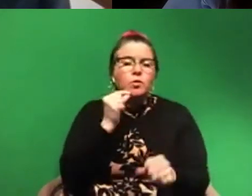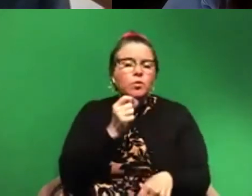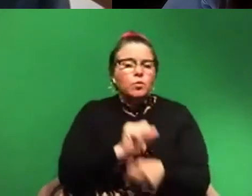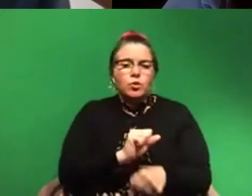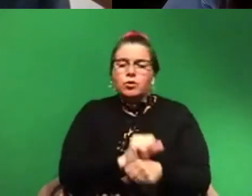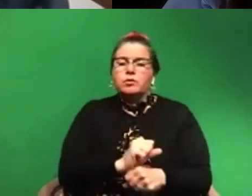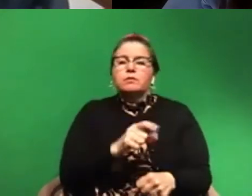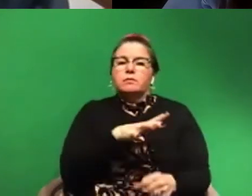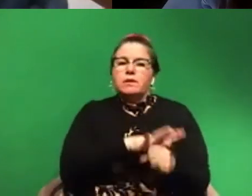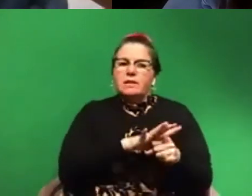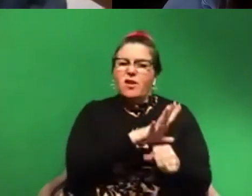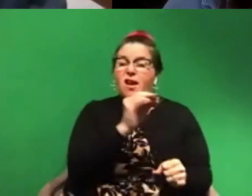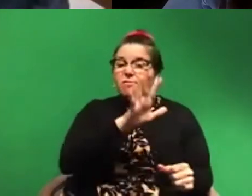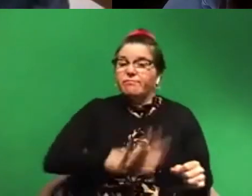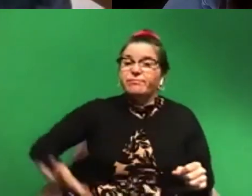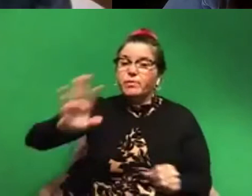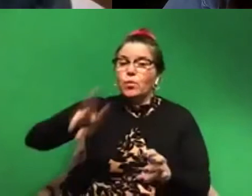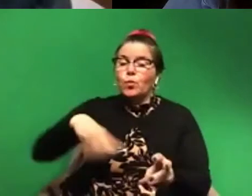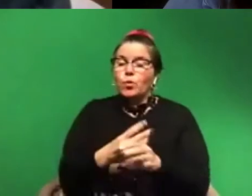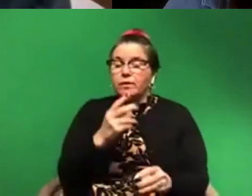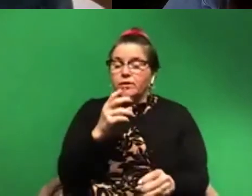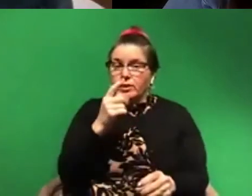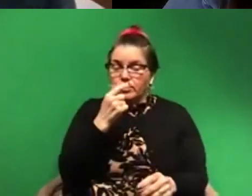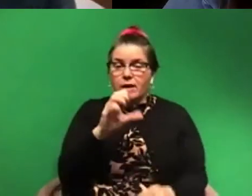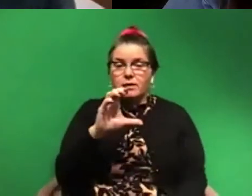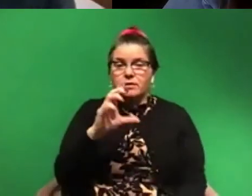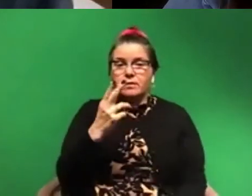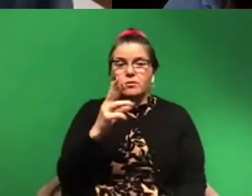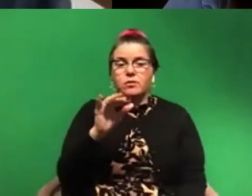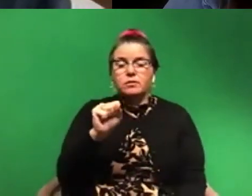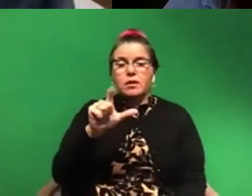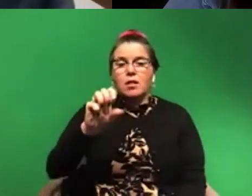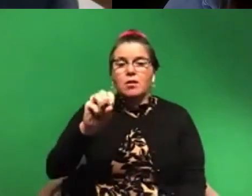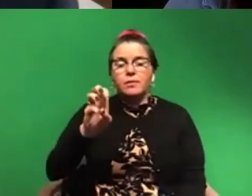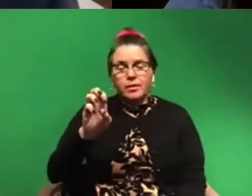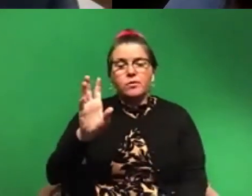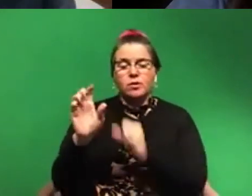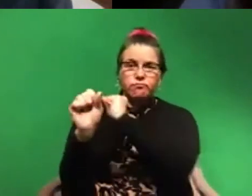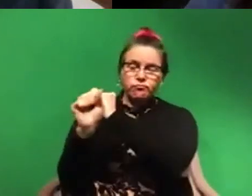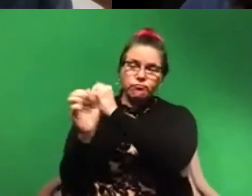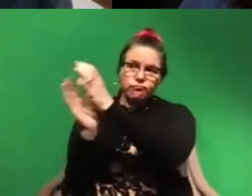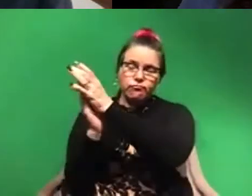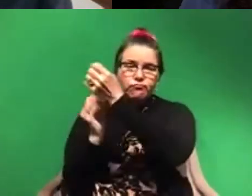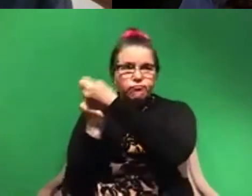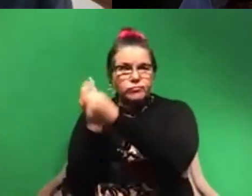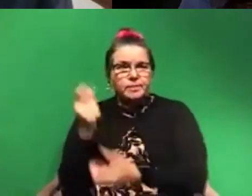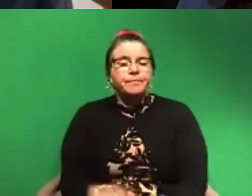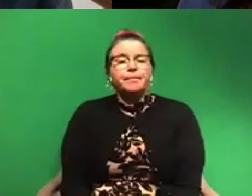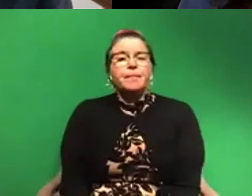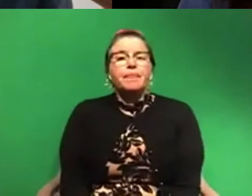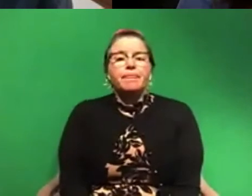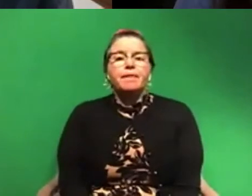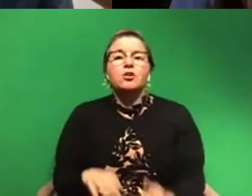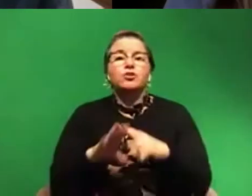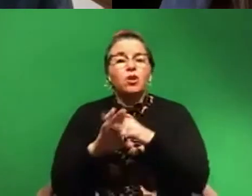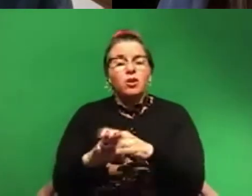world. So if you're interested in shark research, Chris Lowe, L-O-W-E, I'll give a promotion for him. Um, sharks are totally